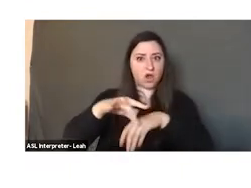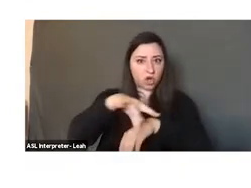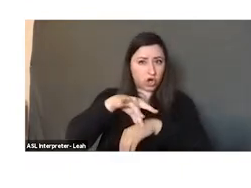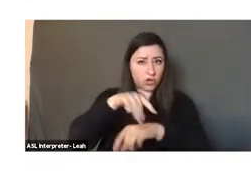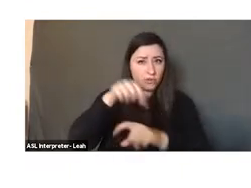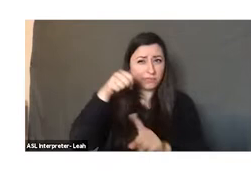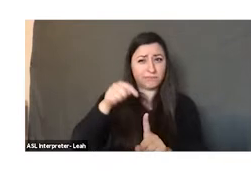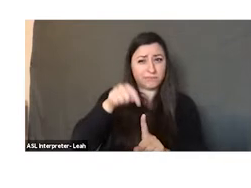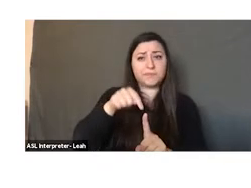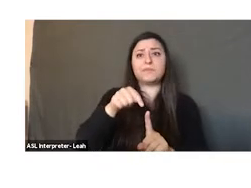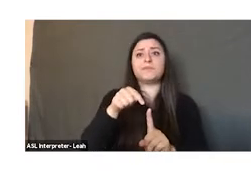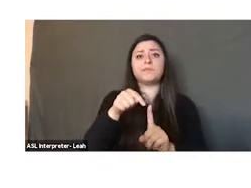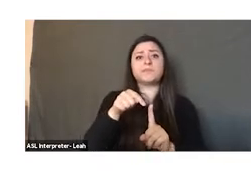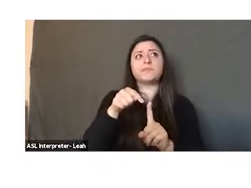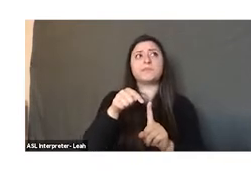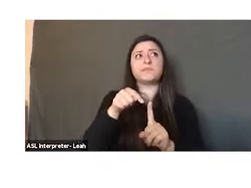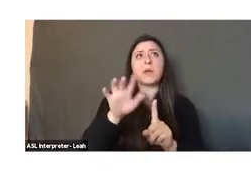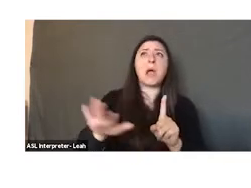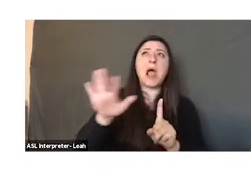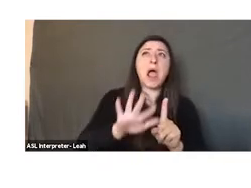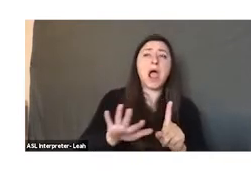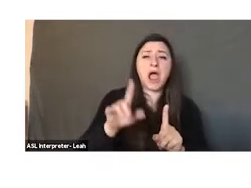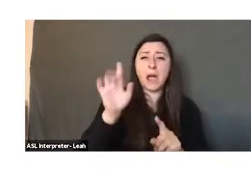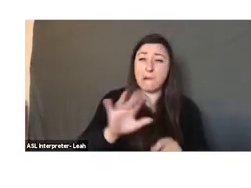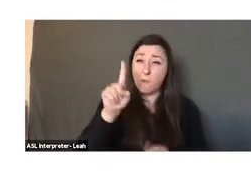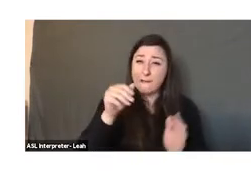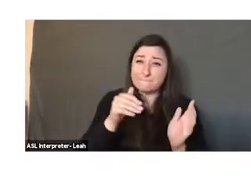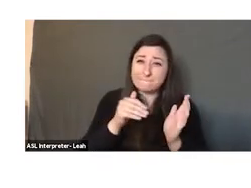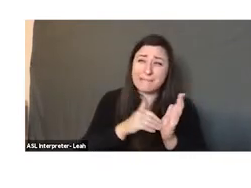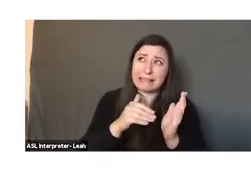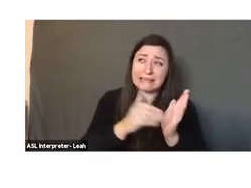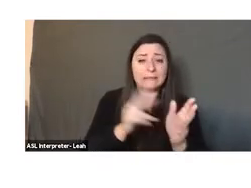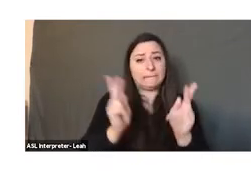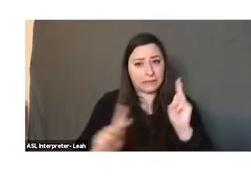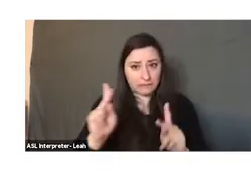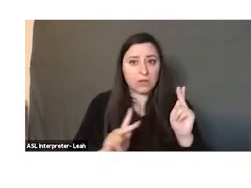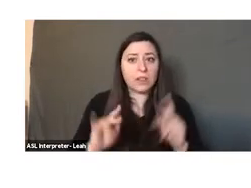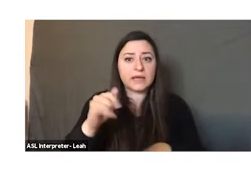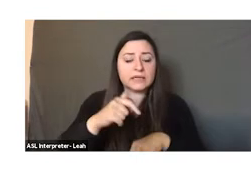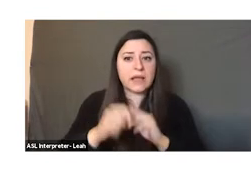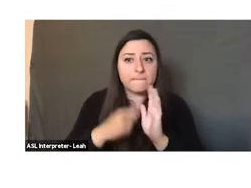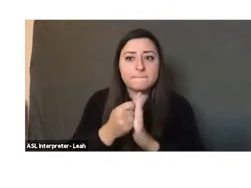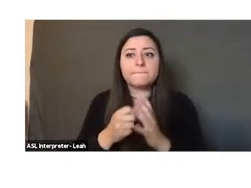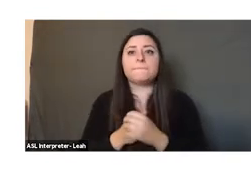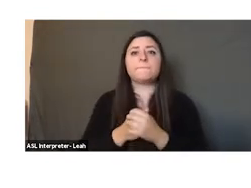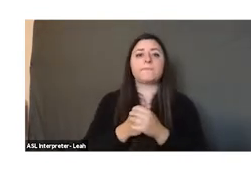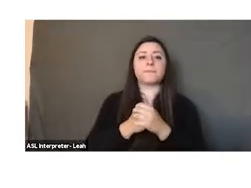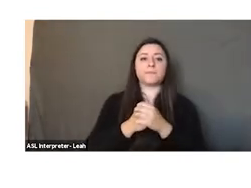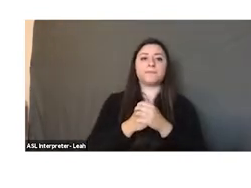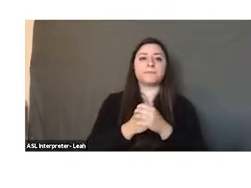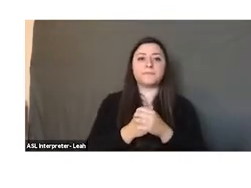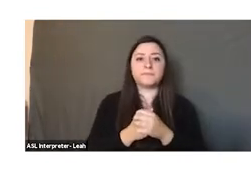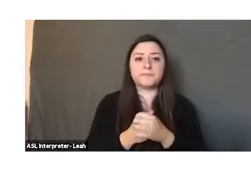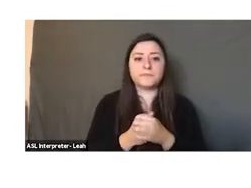estimated around 1 million inhabitants. By Ibn Sayyar al-Waraq.